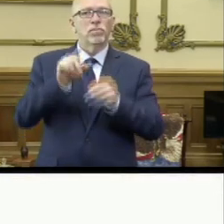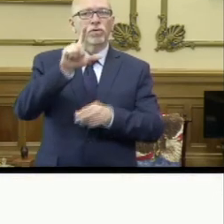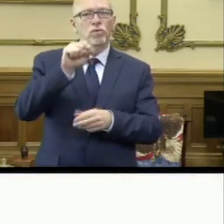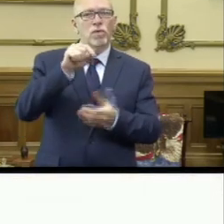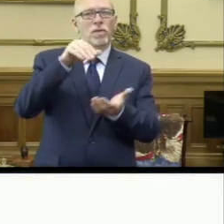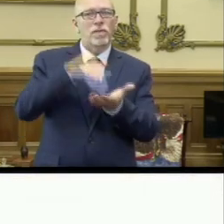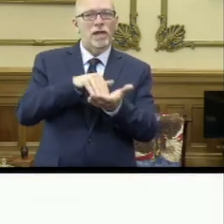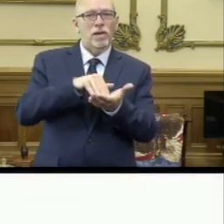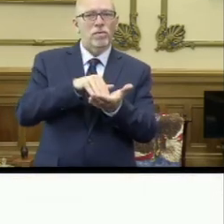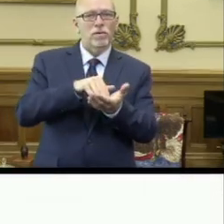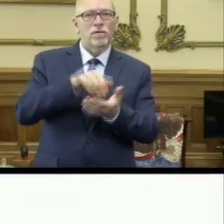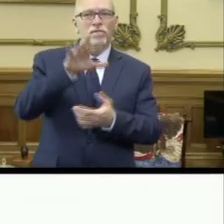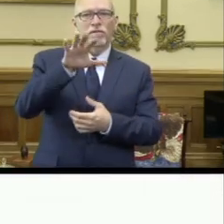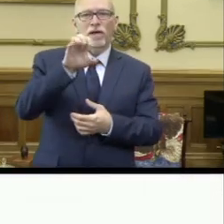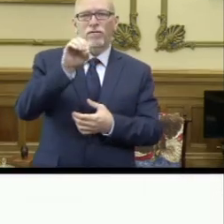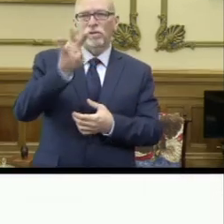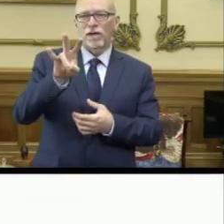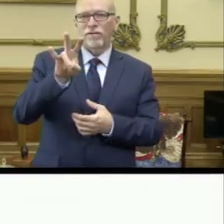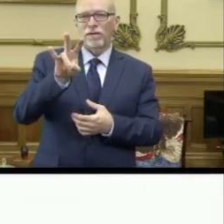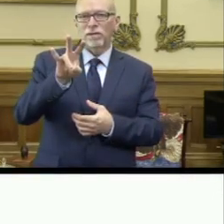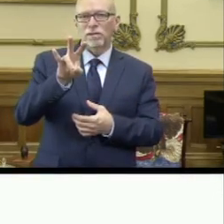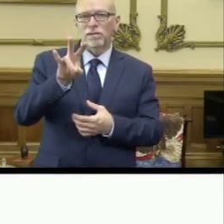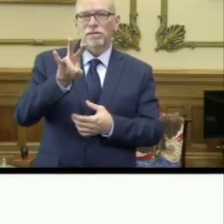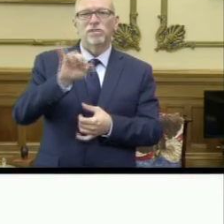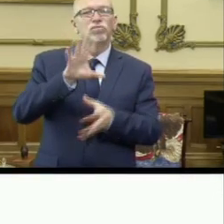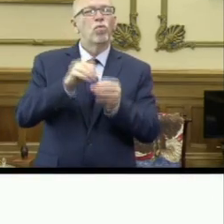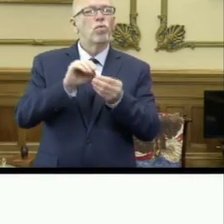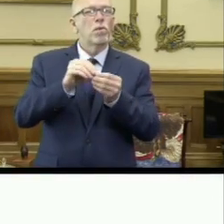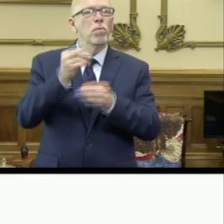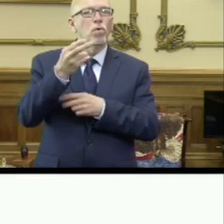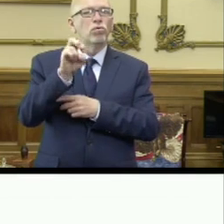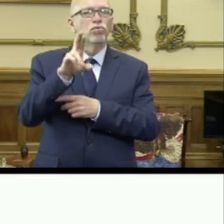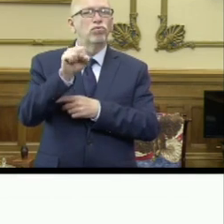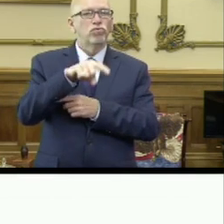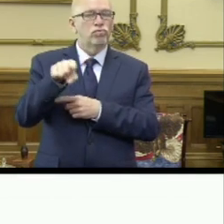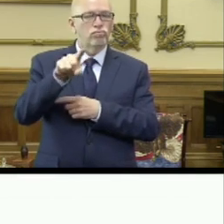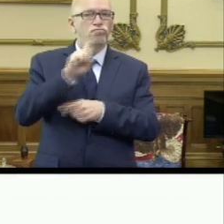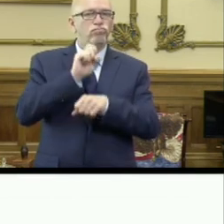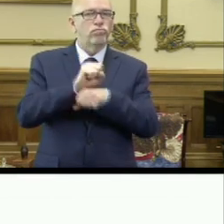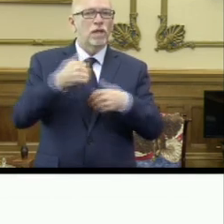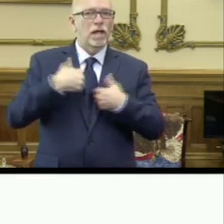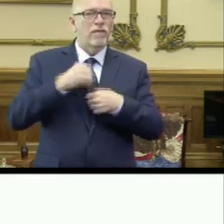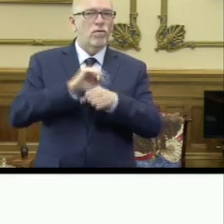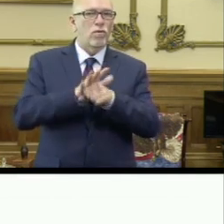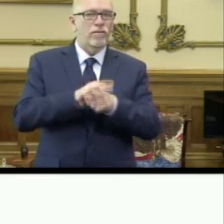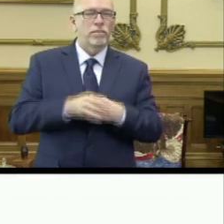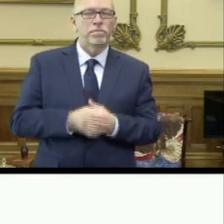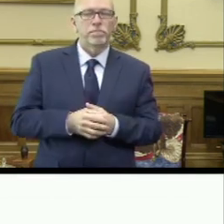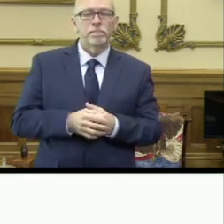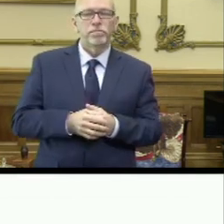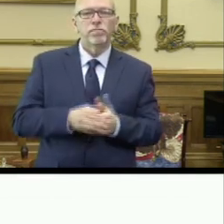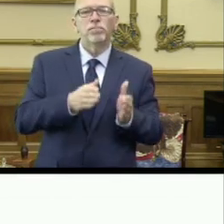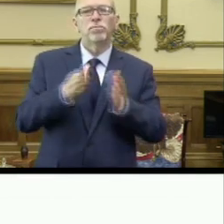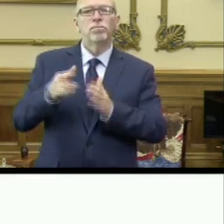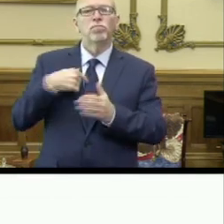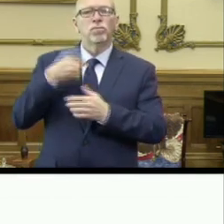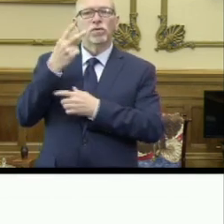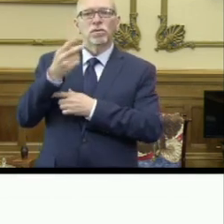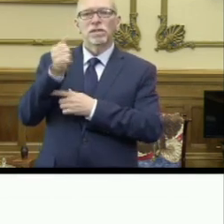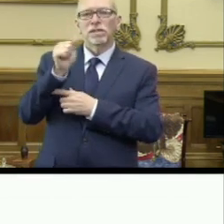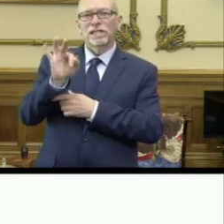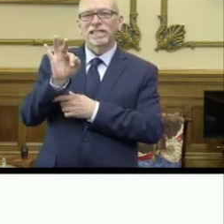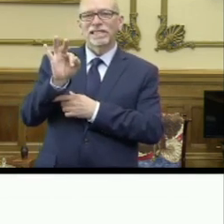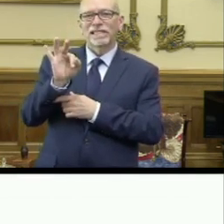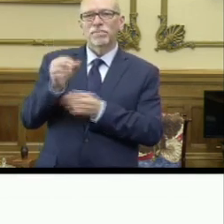,507 as the total number of Hoosiers known to have COVID. We also saw 19